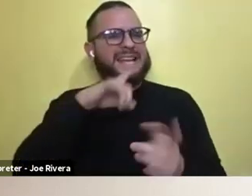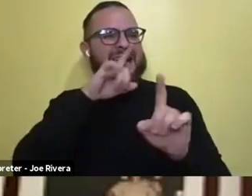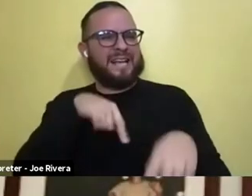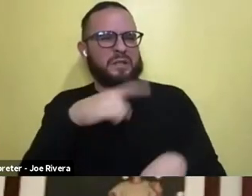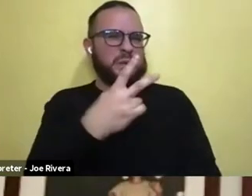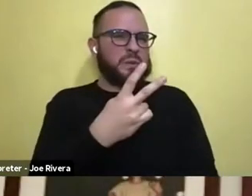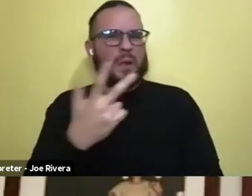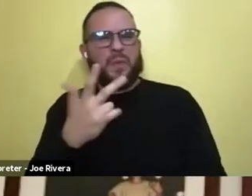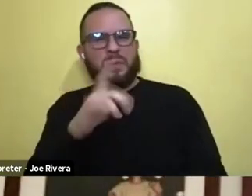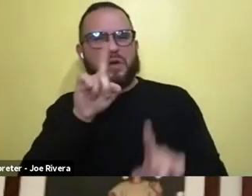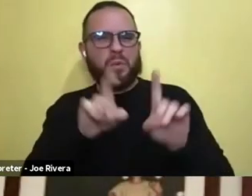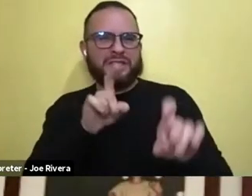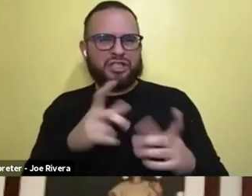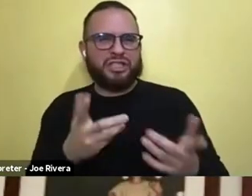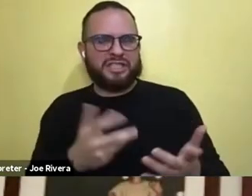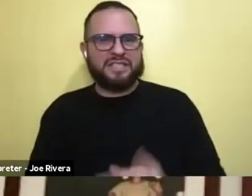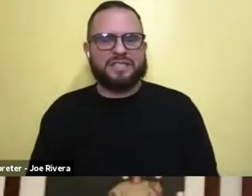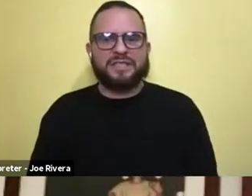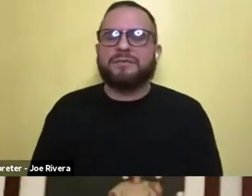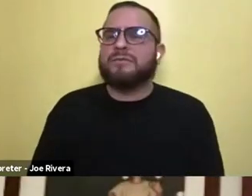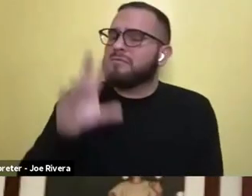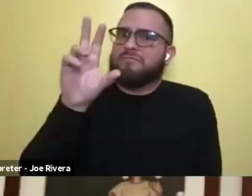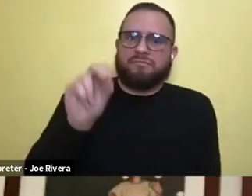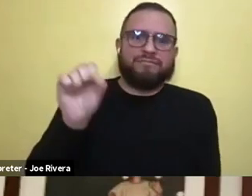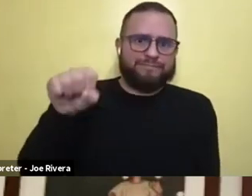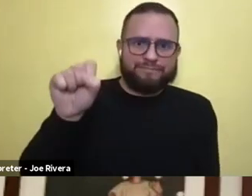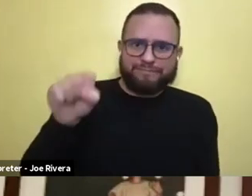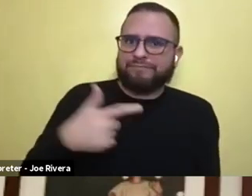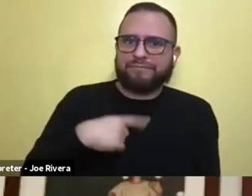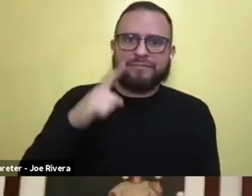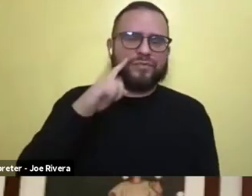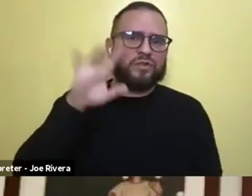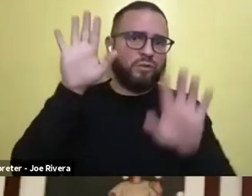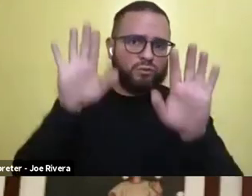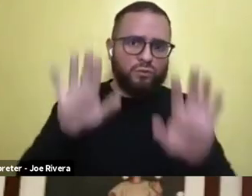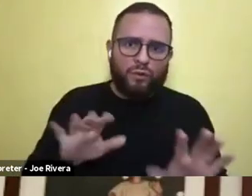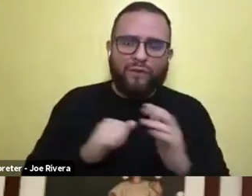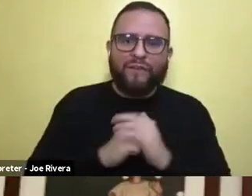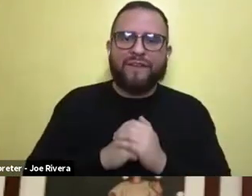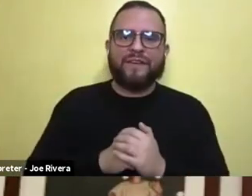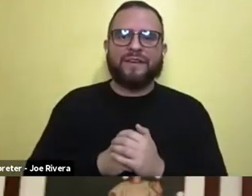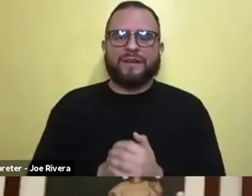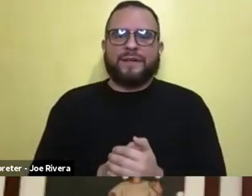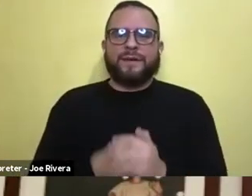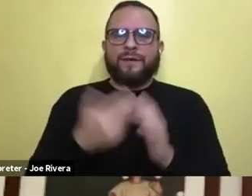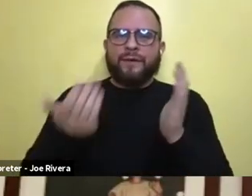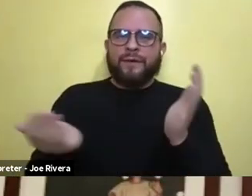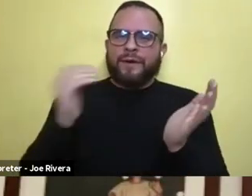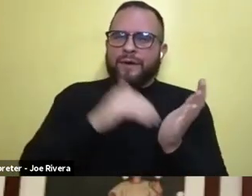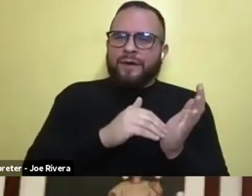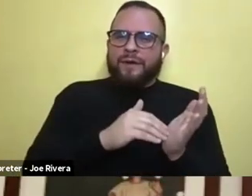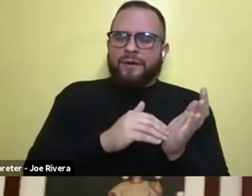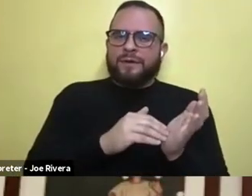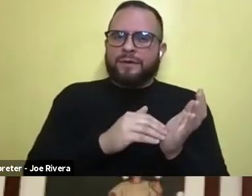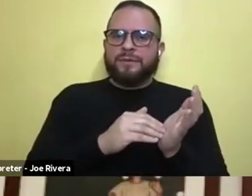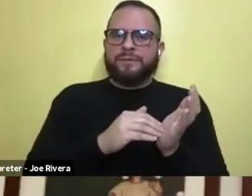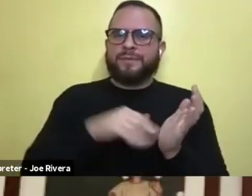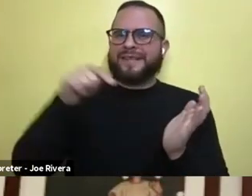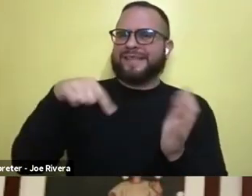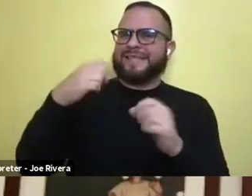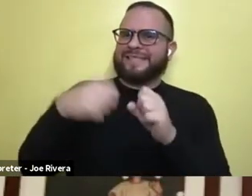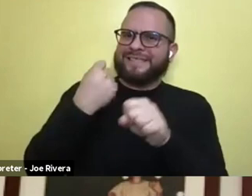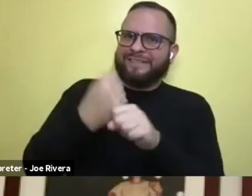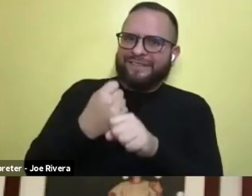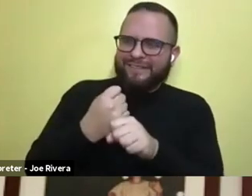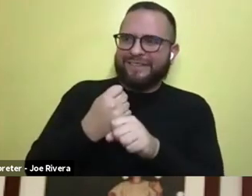Yeah, no, I think that's great. And, and, you know, again, you know, with this year and